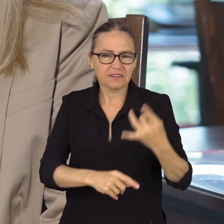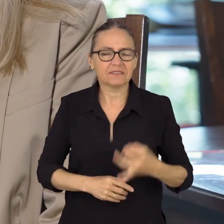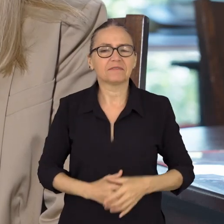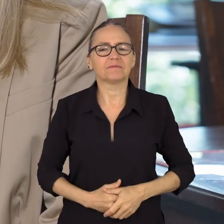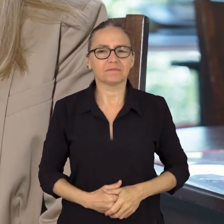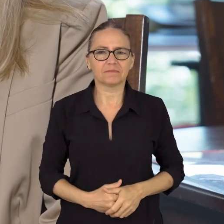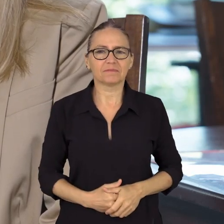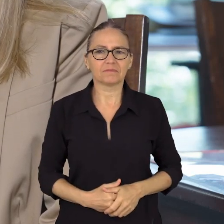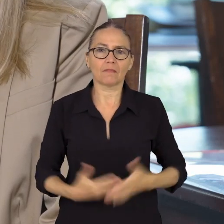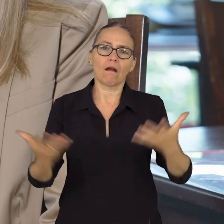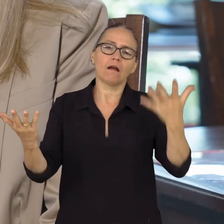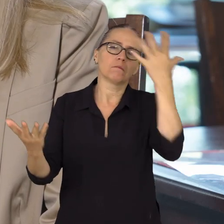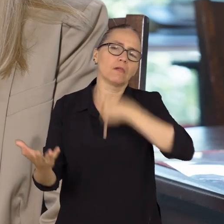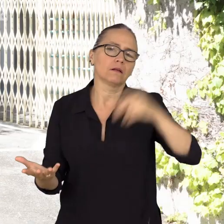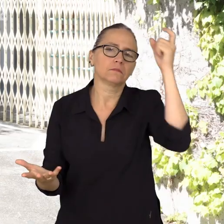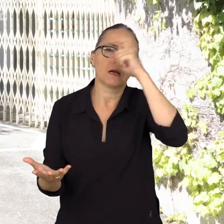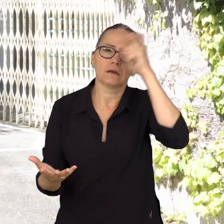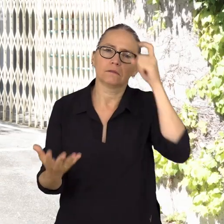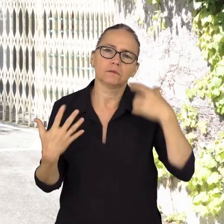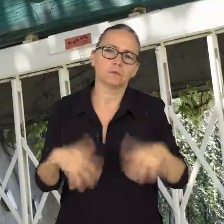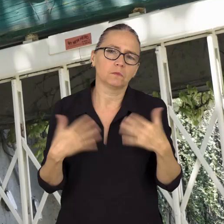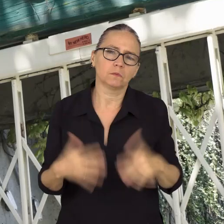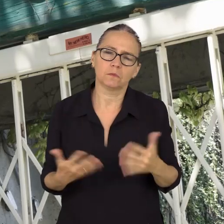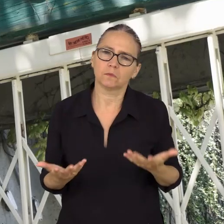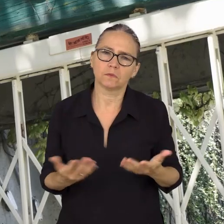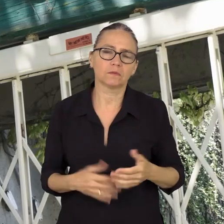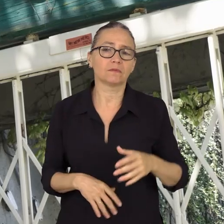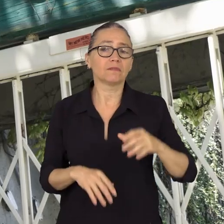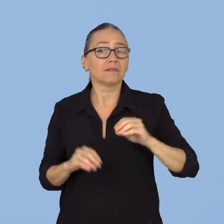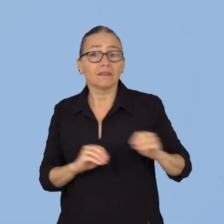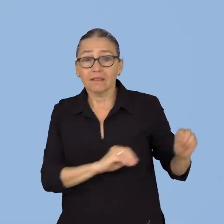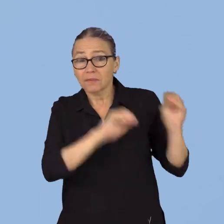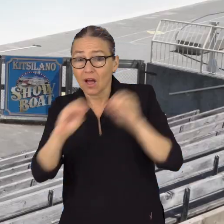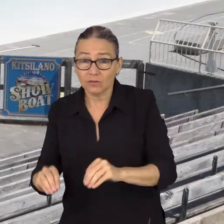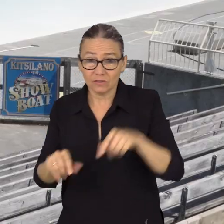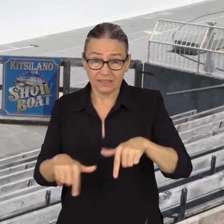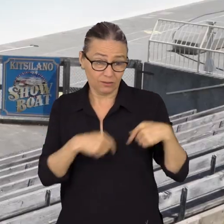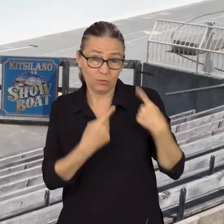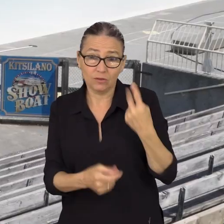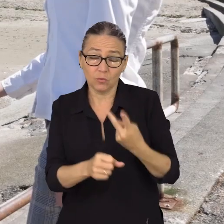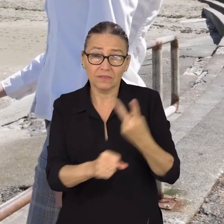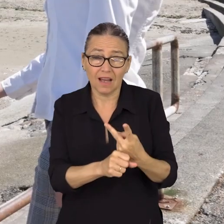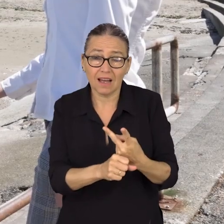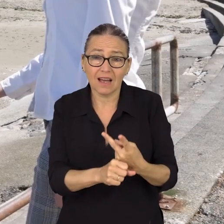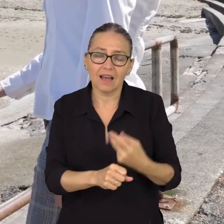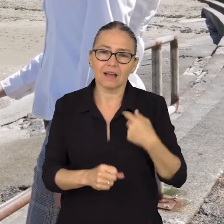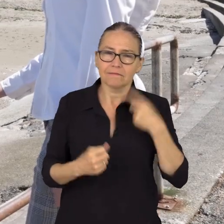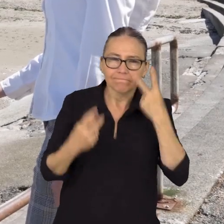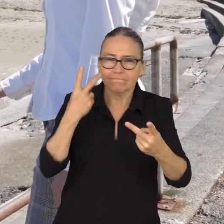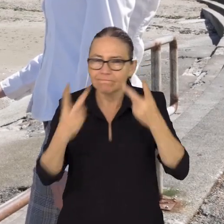months together, and that was a great experience. Once I moved here two years ago, I was